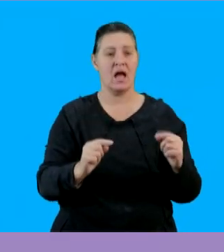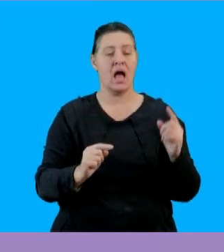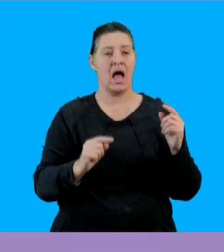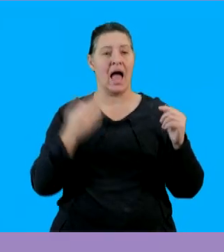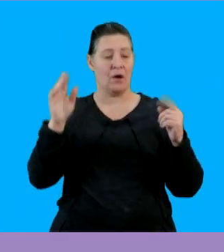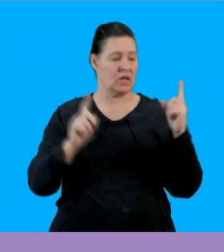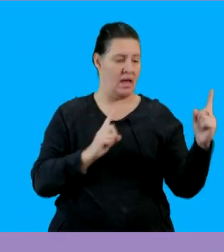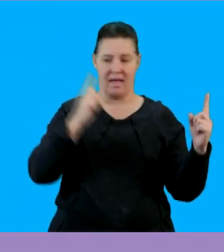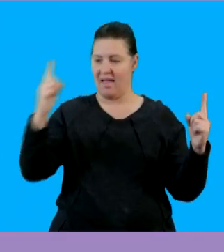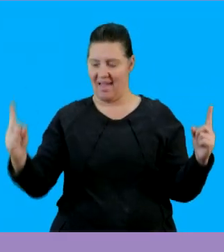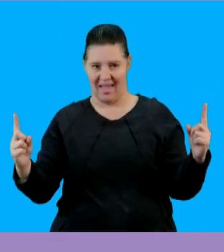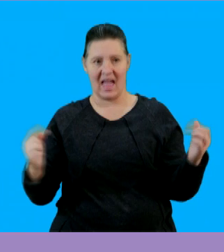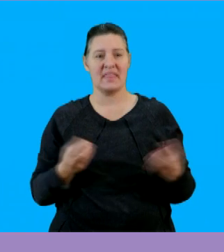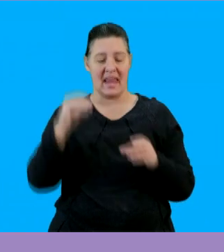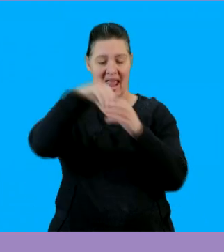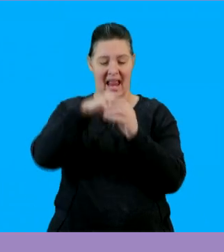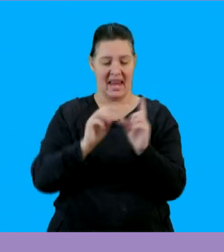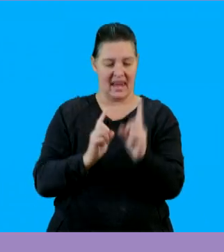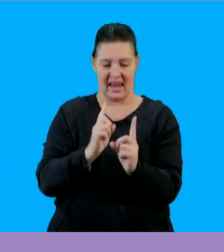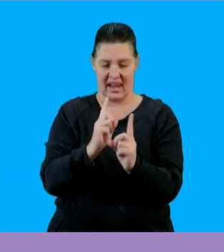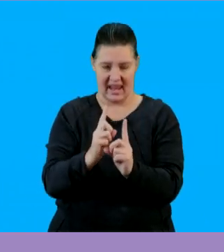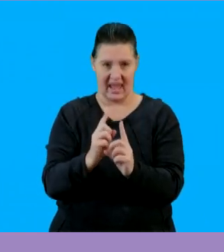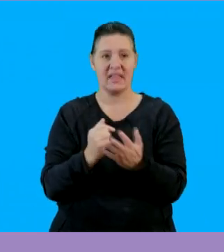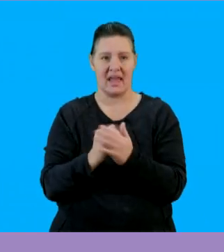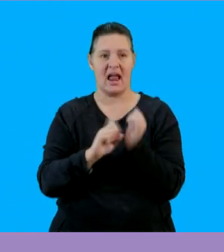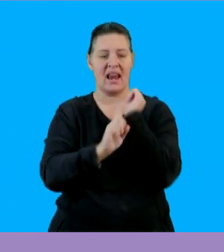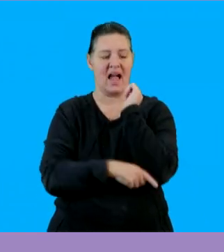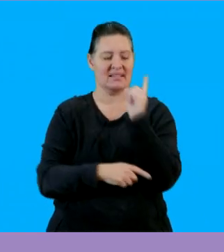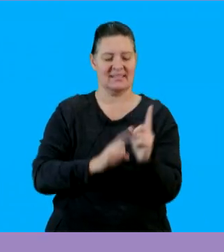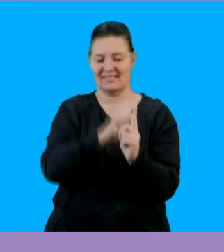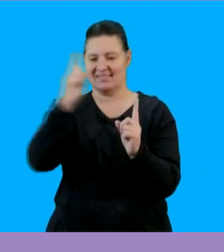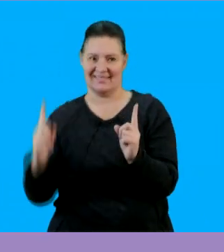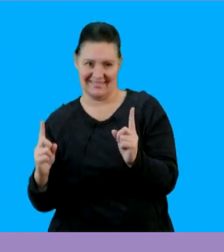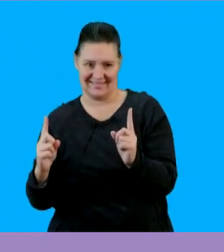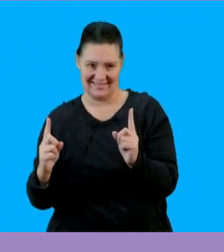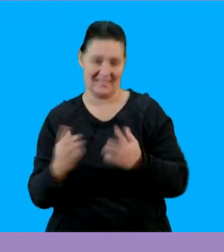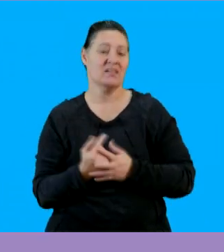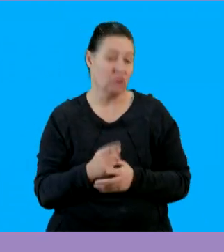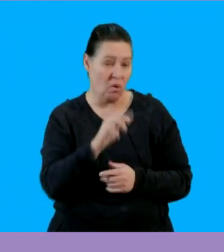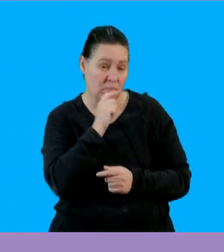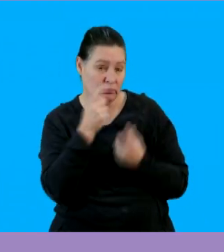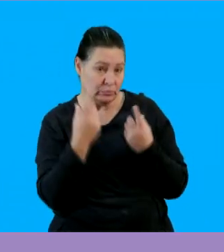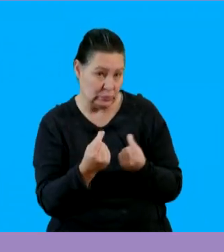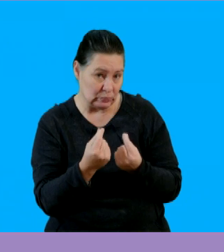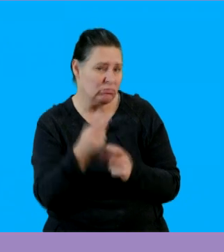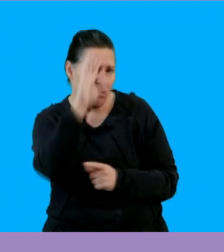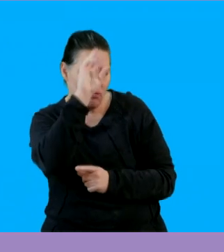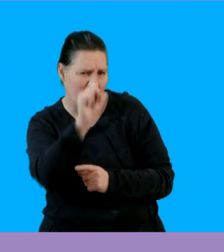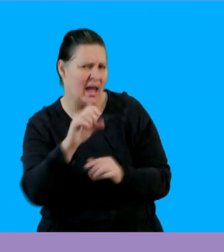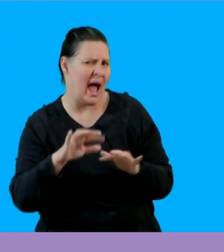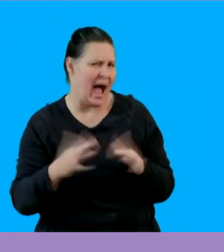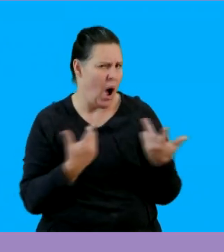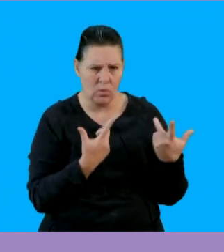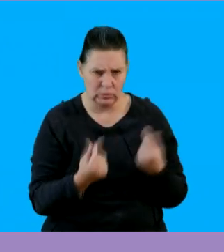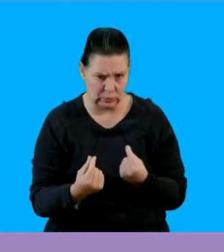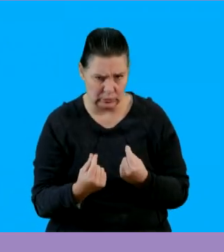ones the outer ones the inner ones and the last ones so let's get to it just to